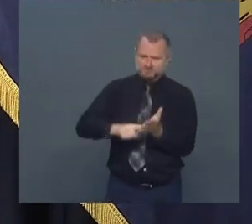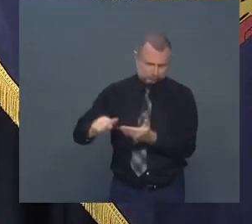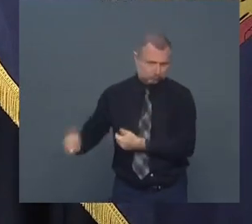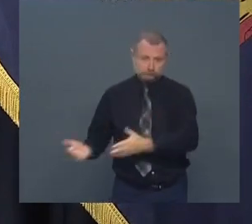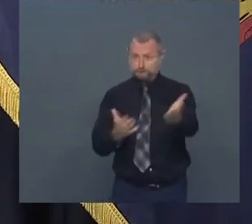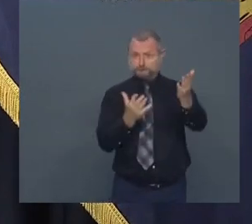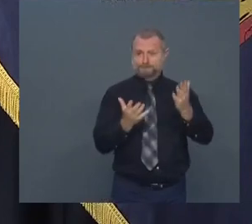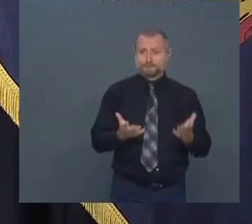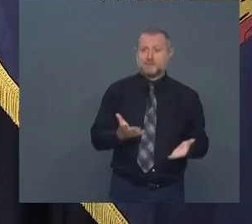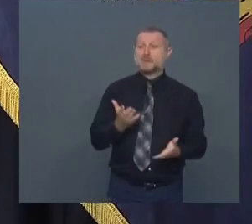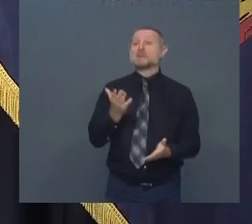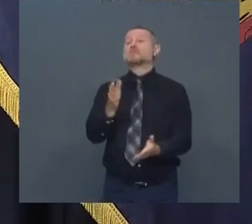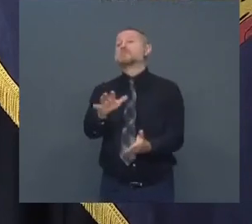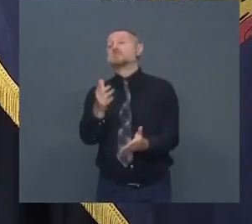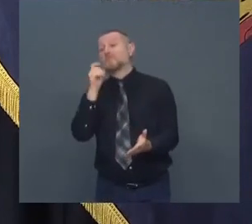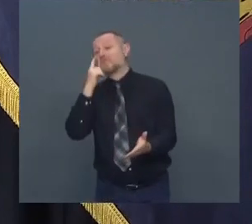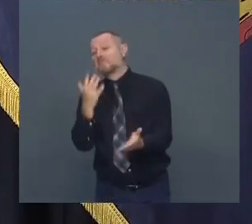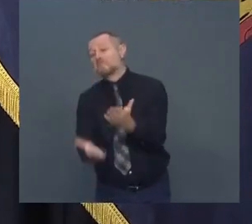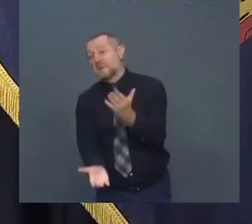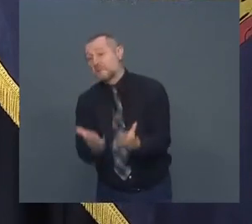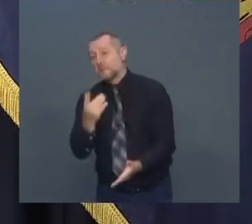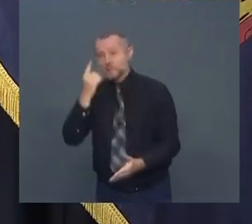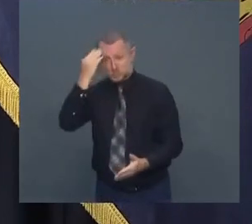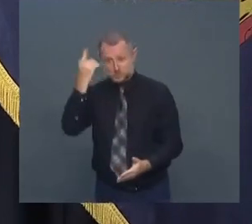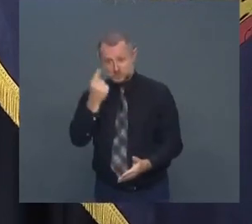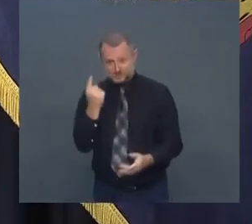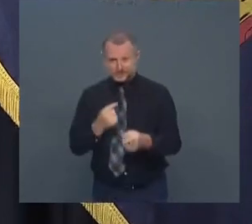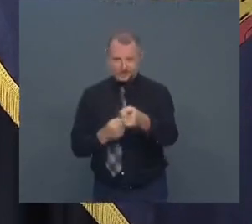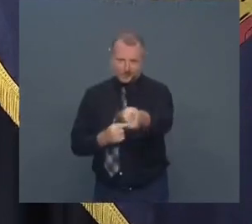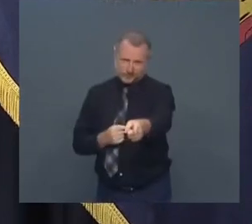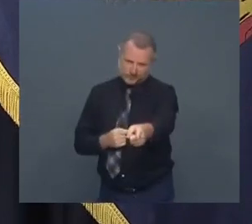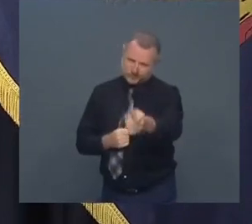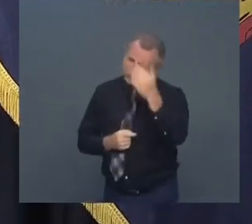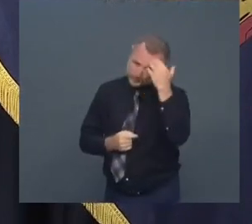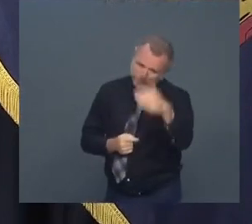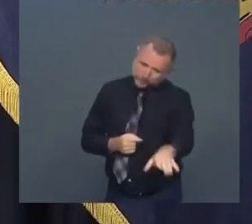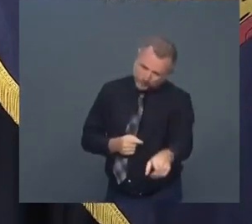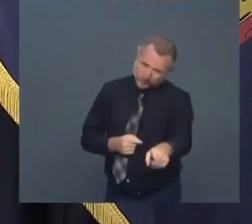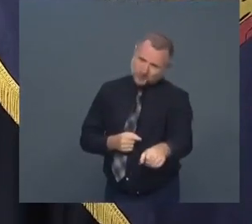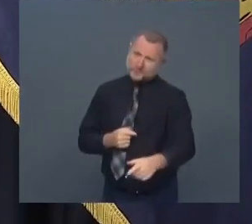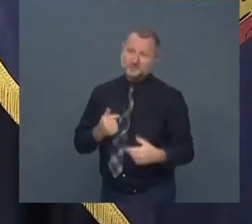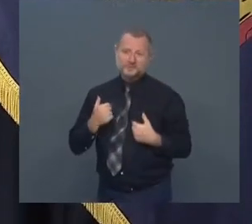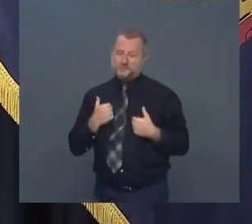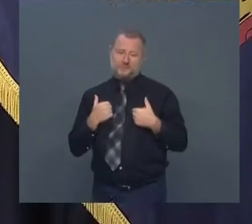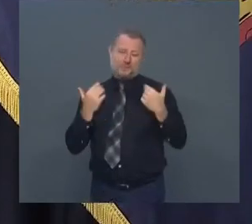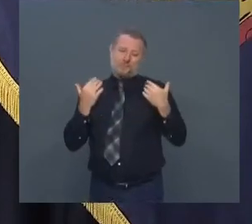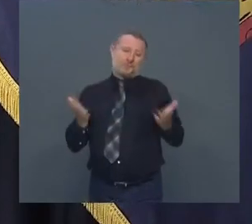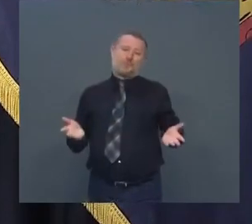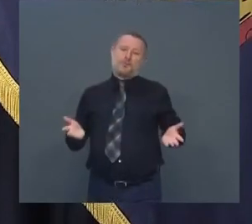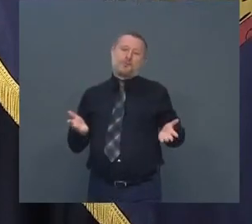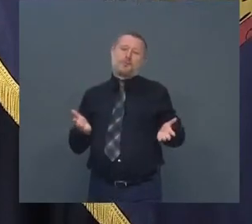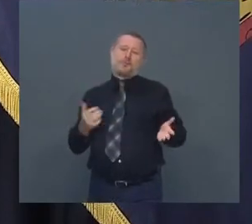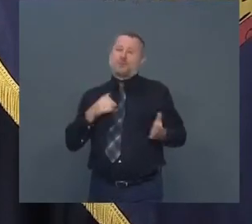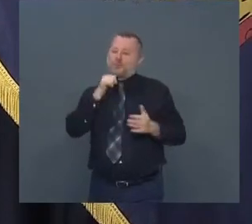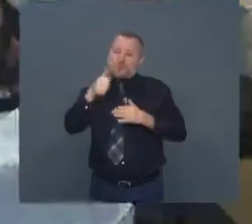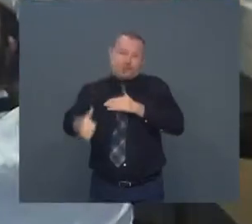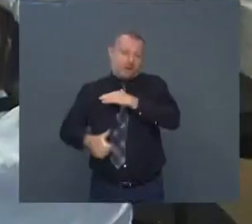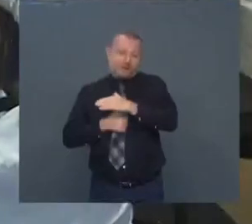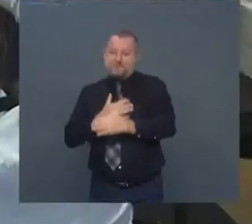maybe they know something you don't know but I don't know because it's not under my jurisdiction